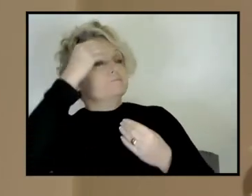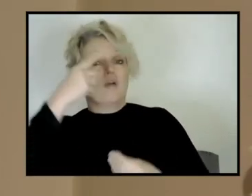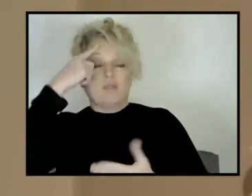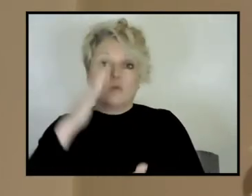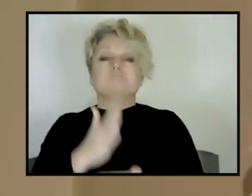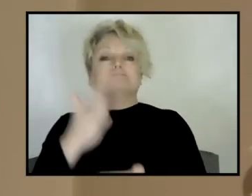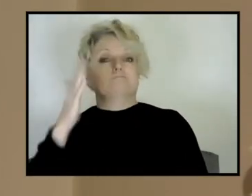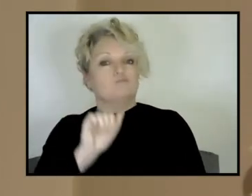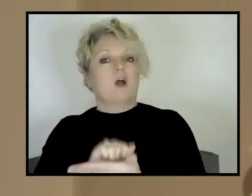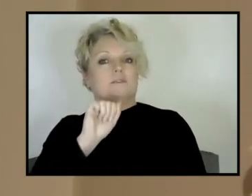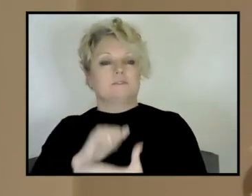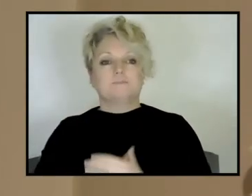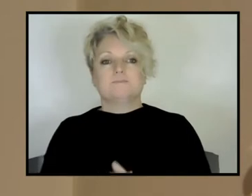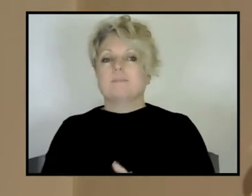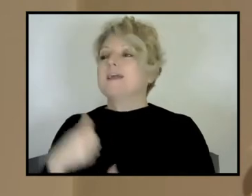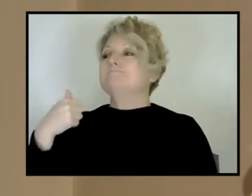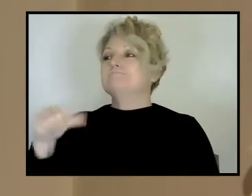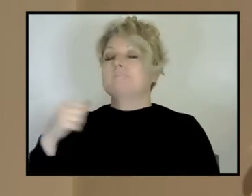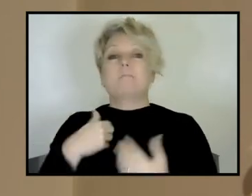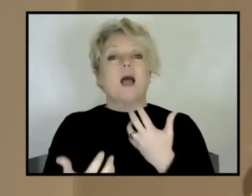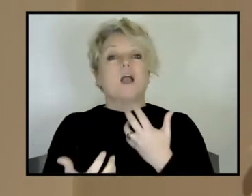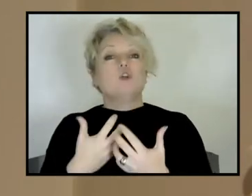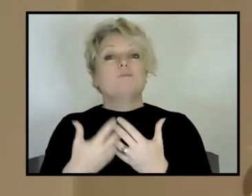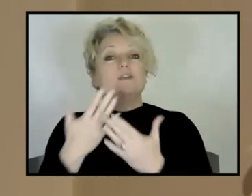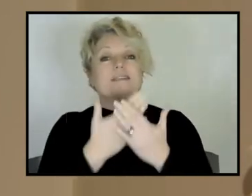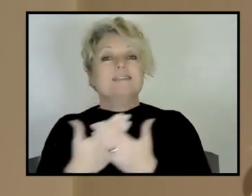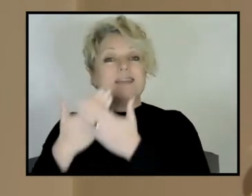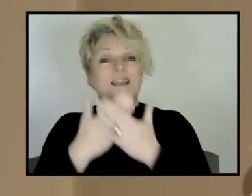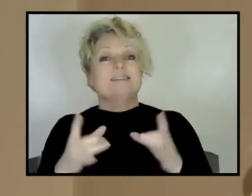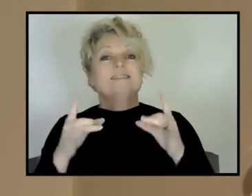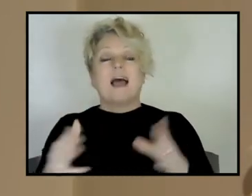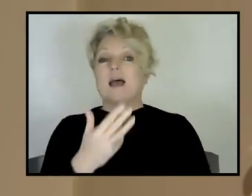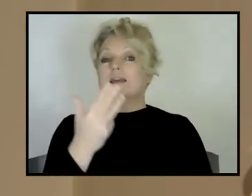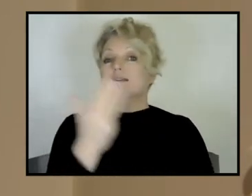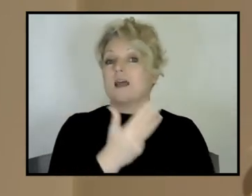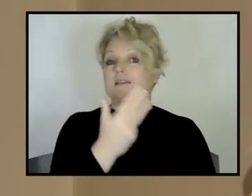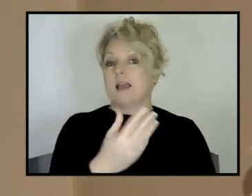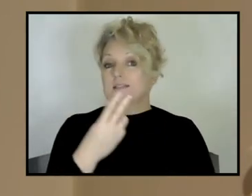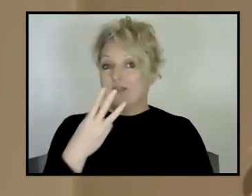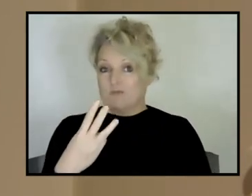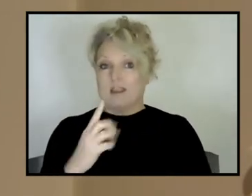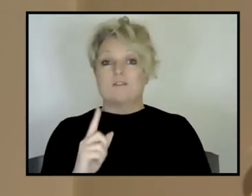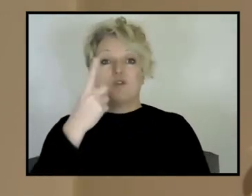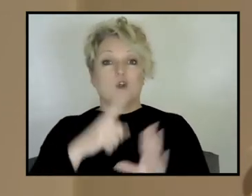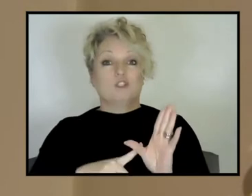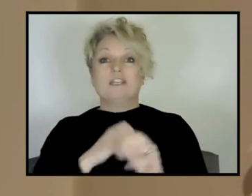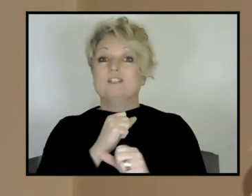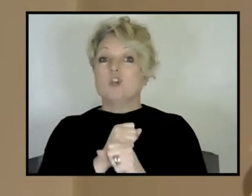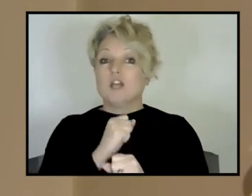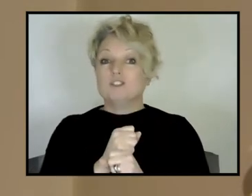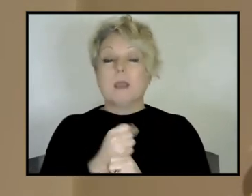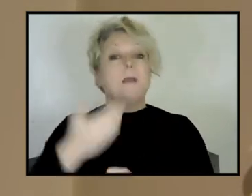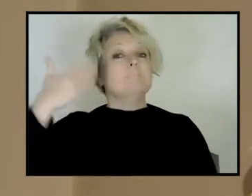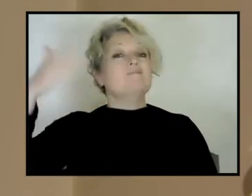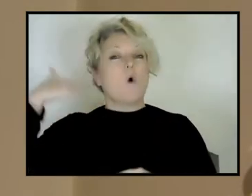Yeah. So I began, um, my university studies in 1993, um, my first year in geology and I had no background in geology whatsoever.